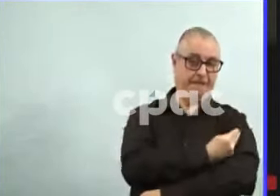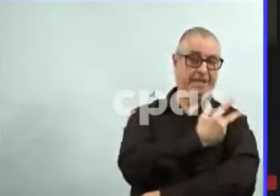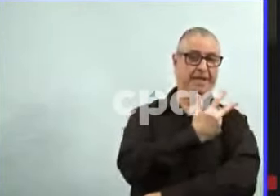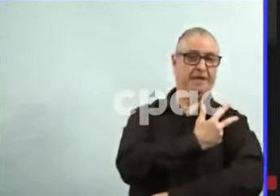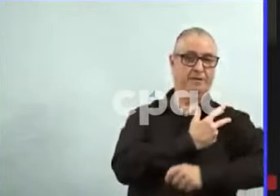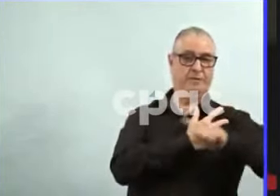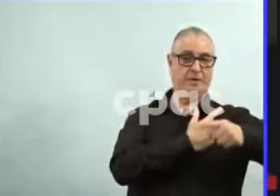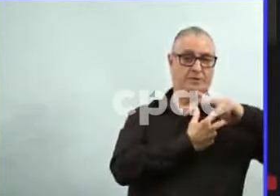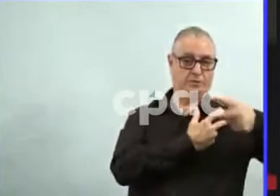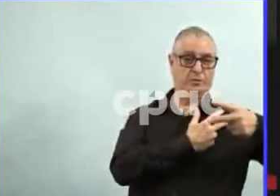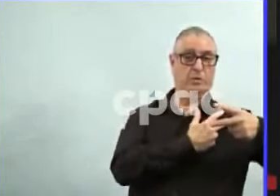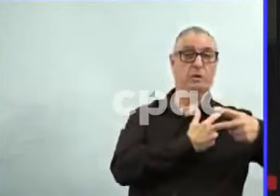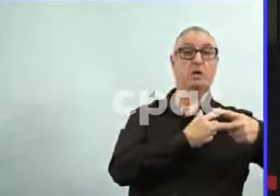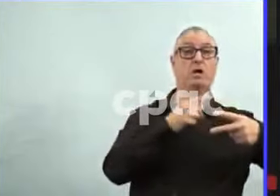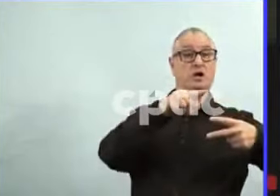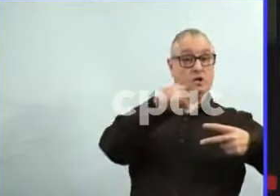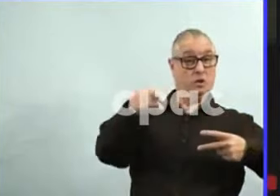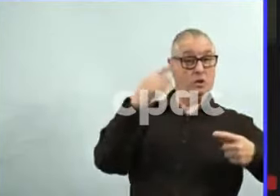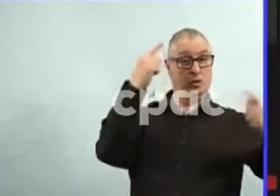that definition?